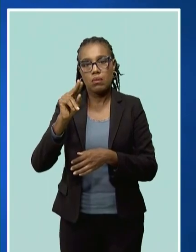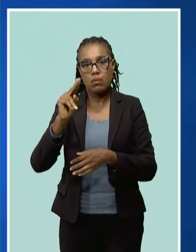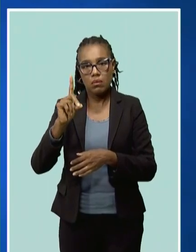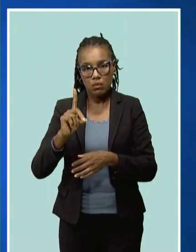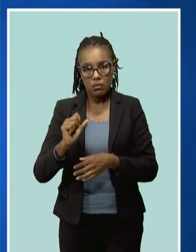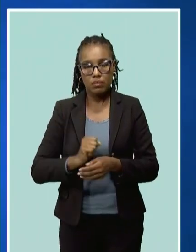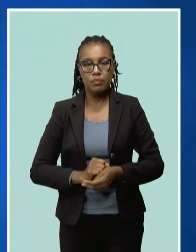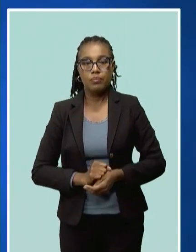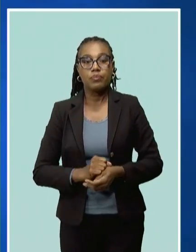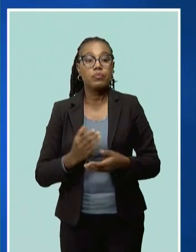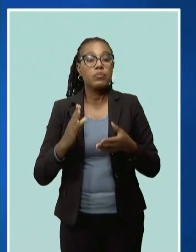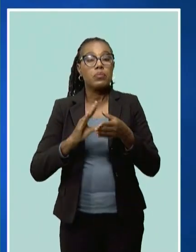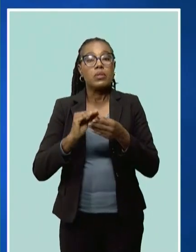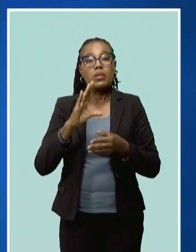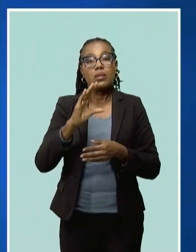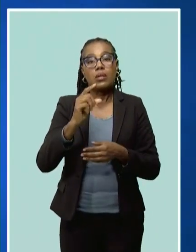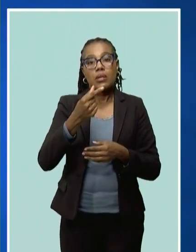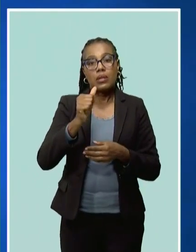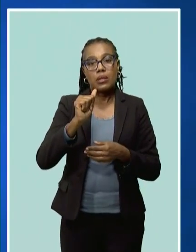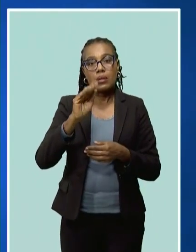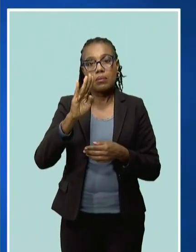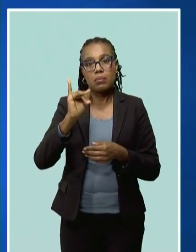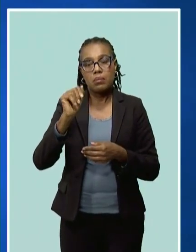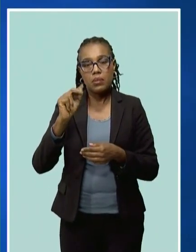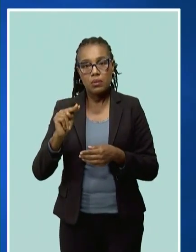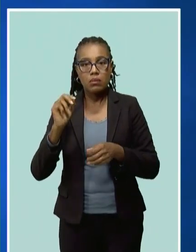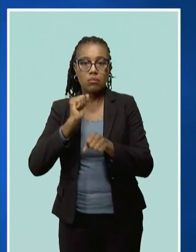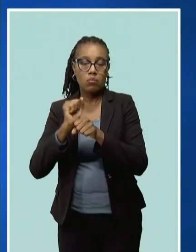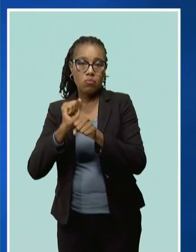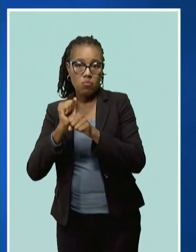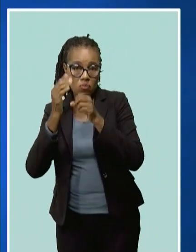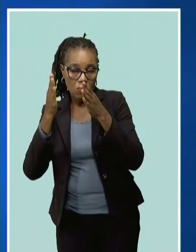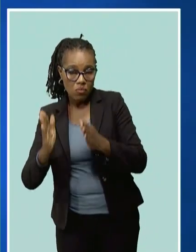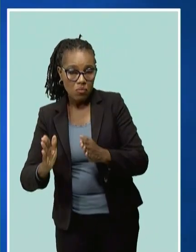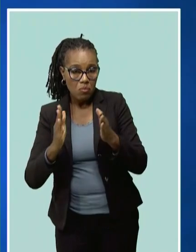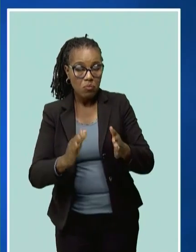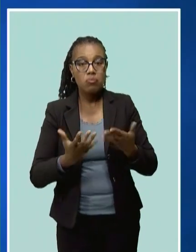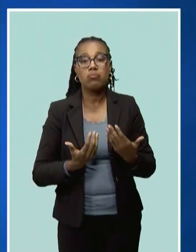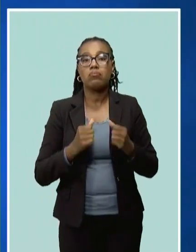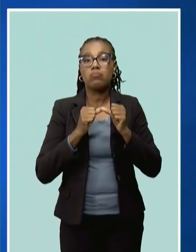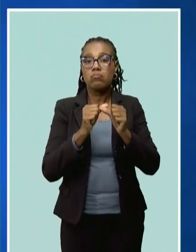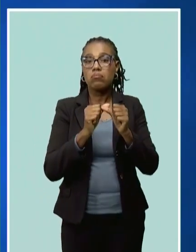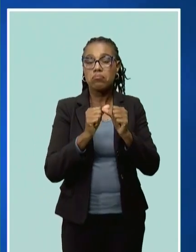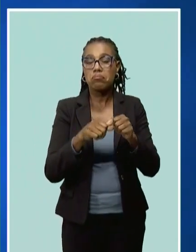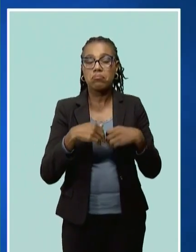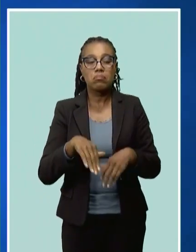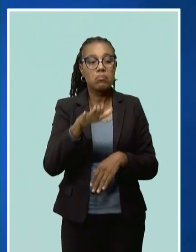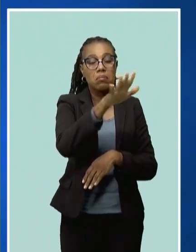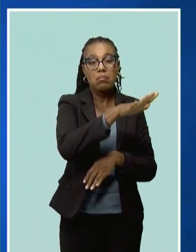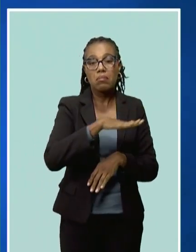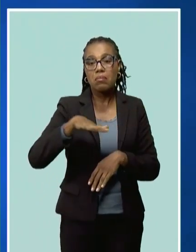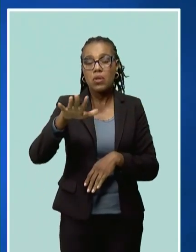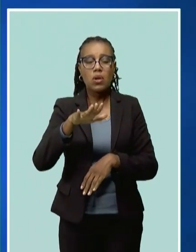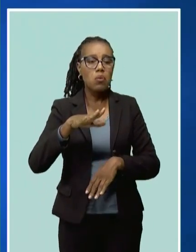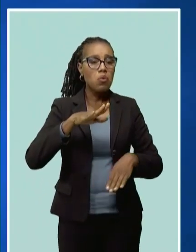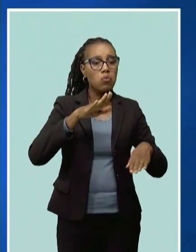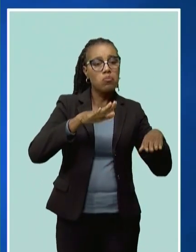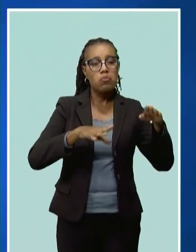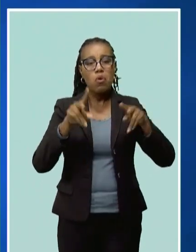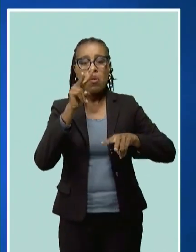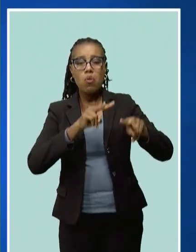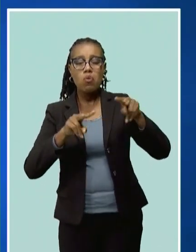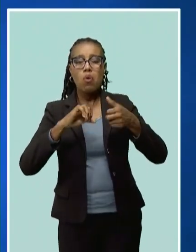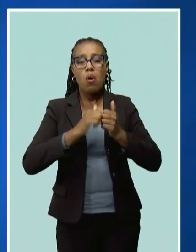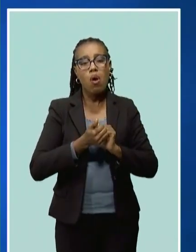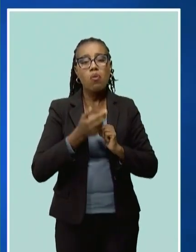Gabion workers onto the site. The designs are ongoing in terms of the layouts of the lands to ensure that the area